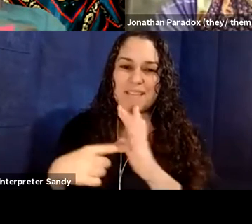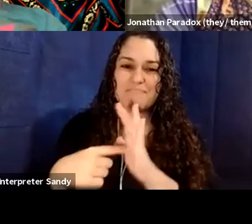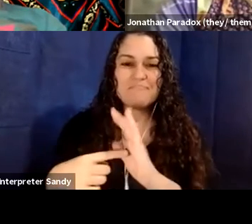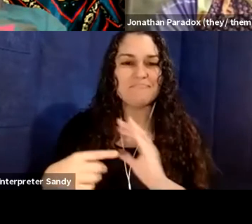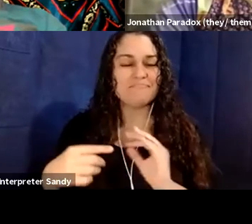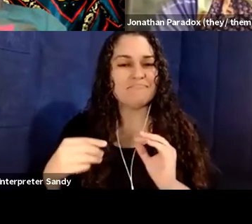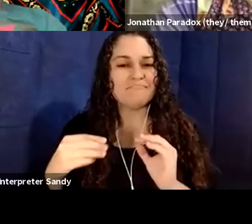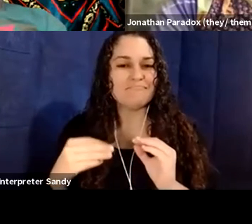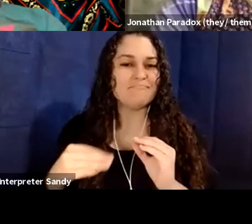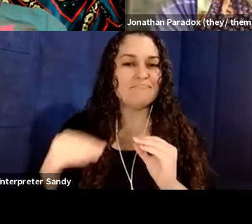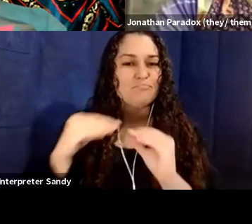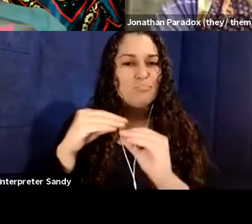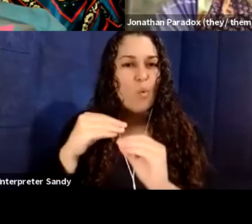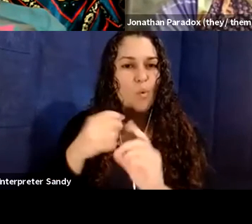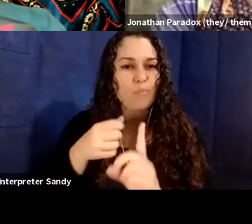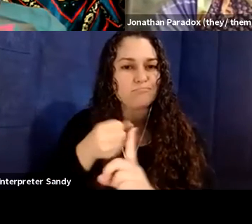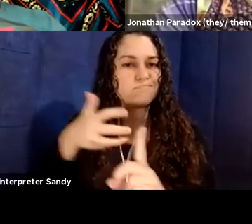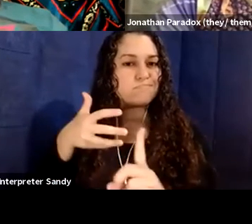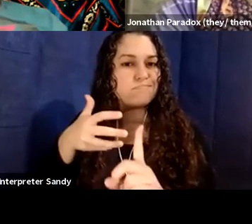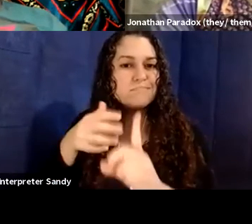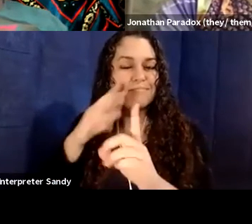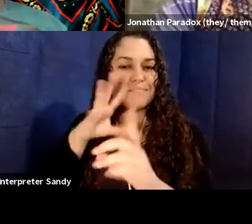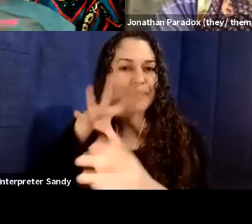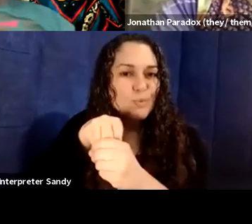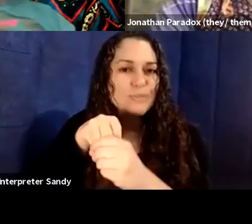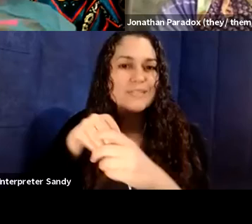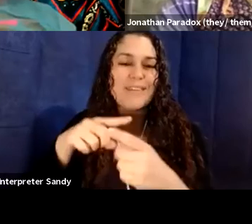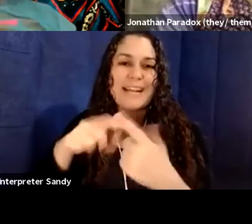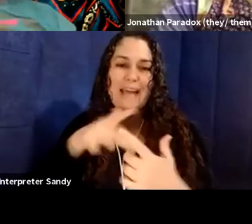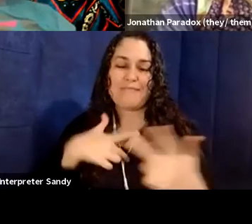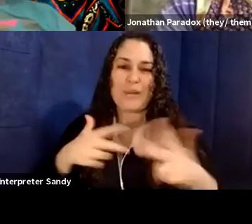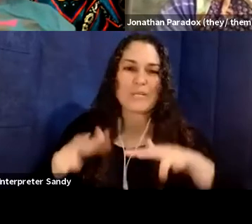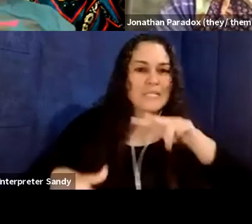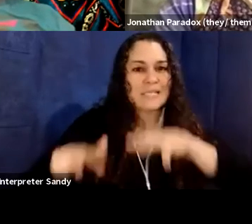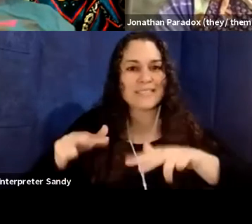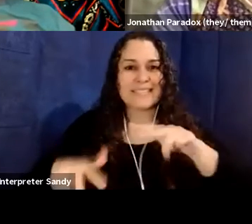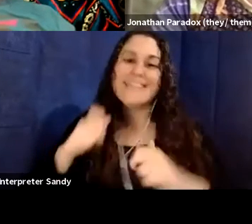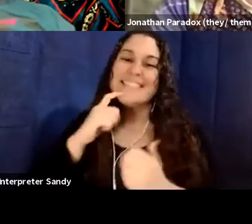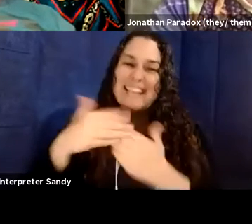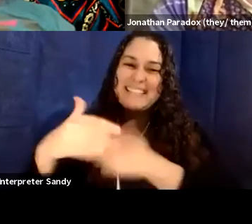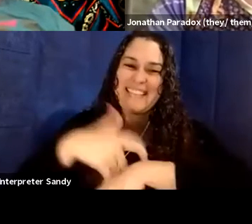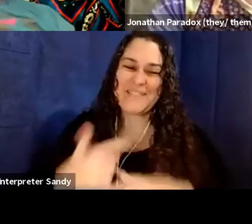um, and exclude information and stumbling, uh, in the future.